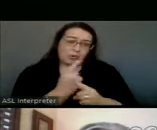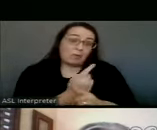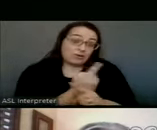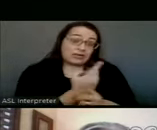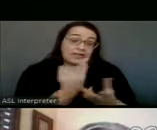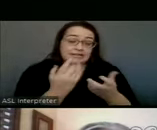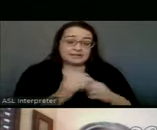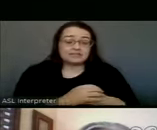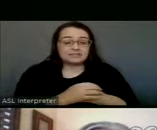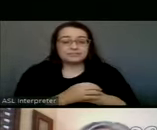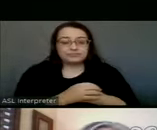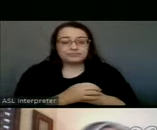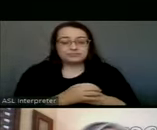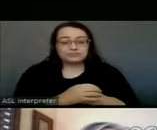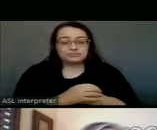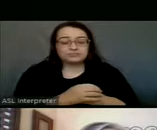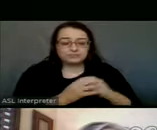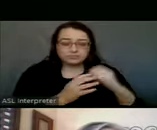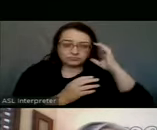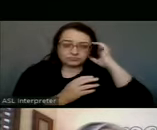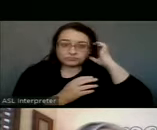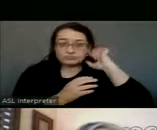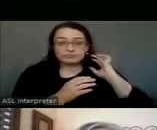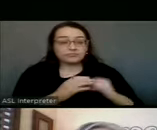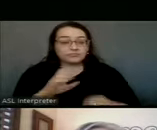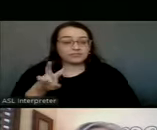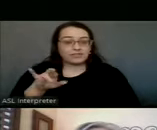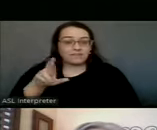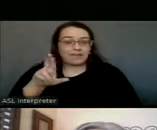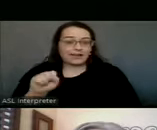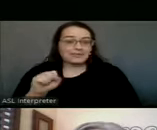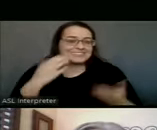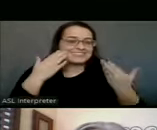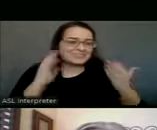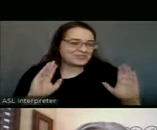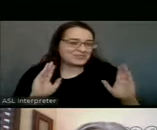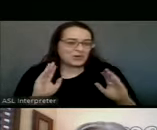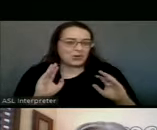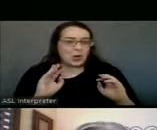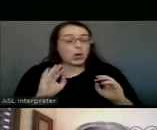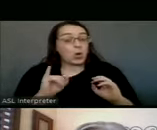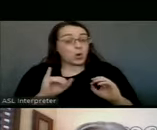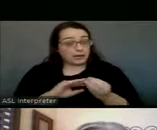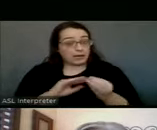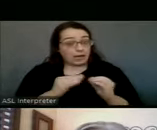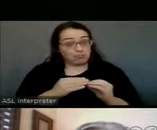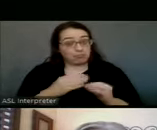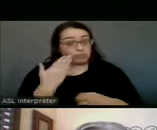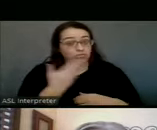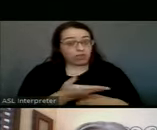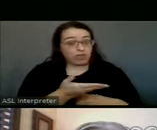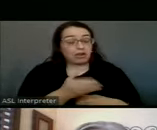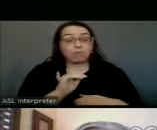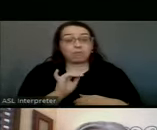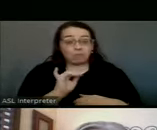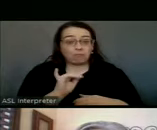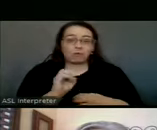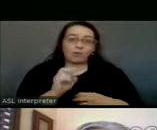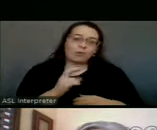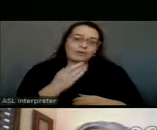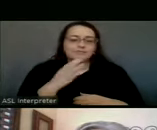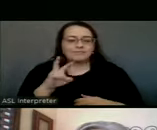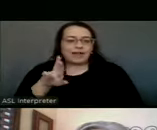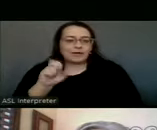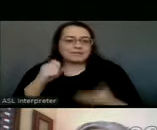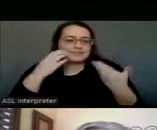the virus doesn't know what number we have assigned to it or what color we have